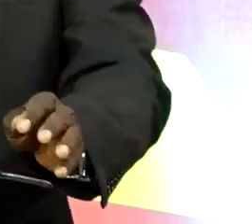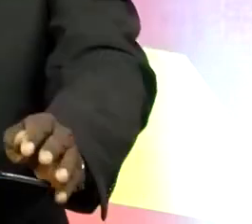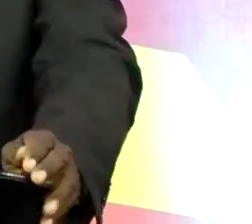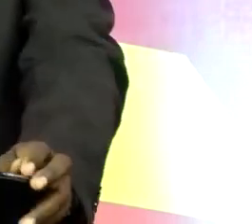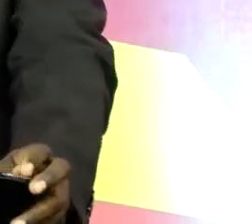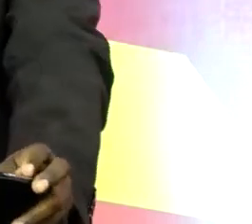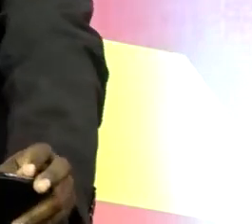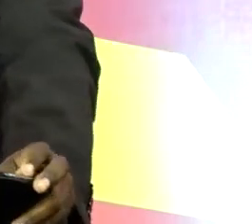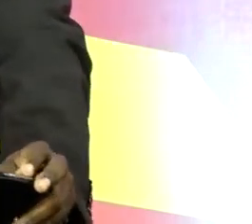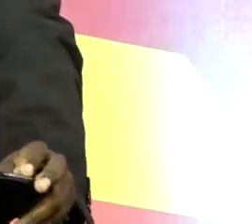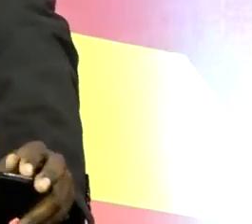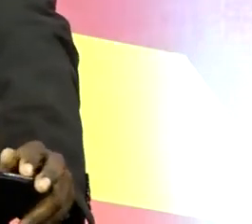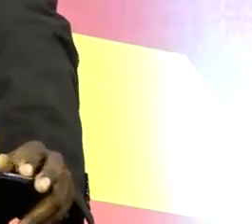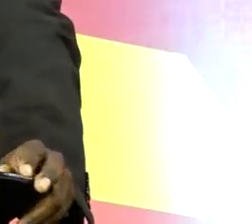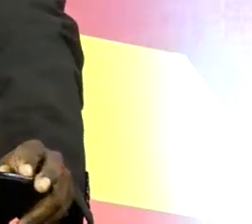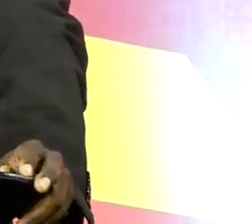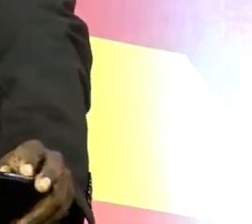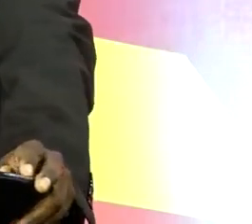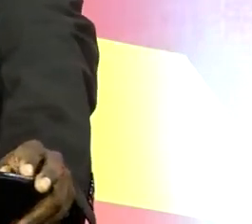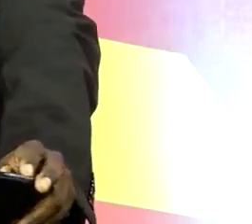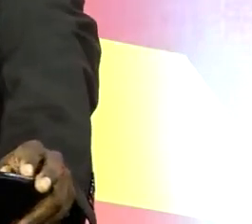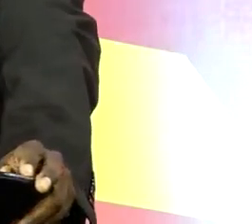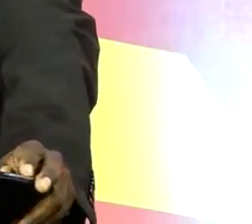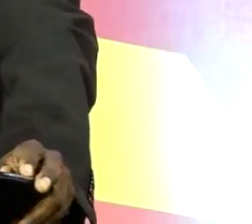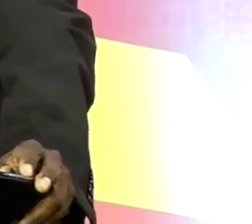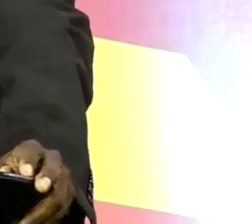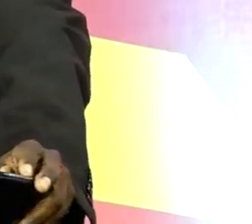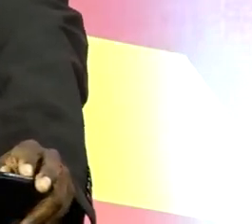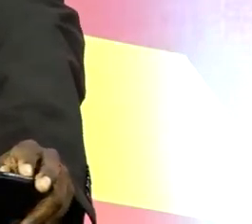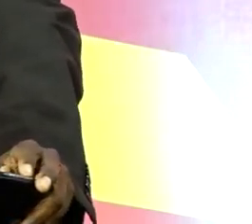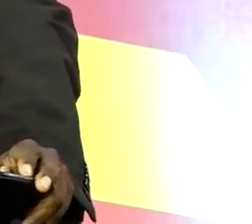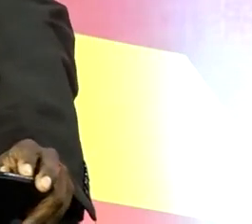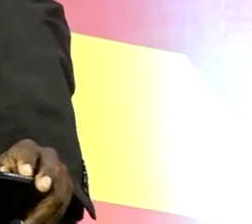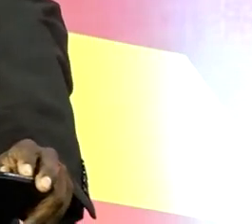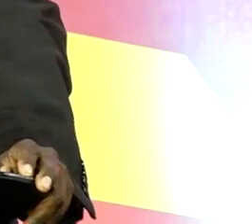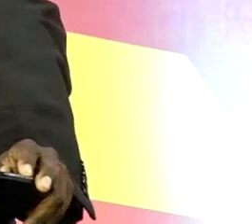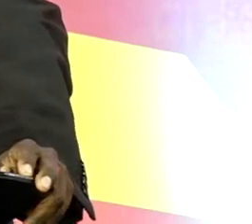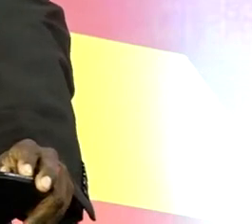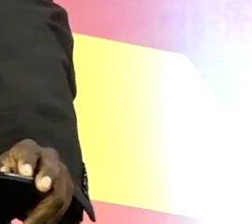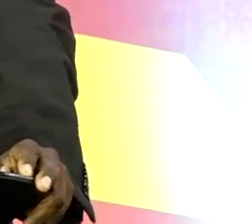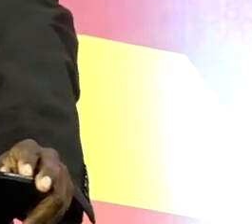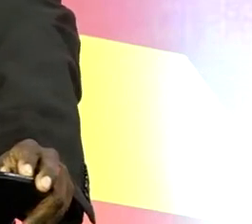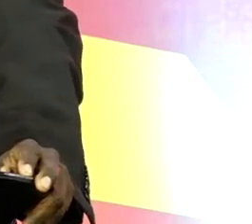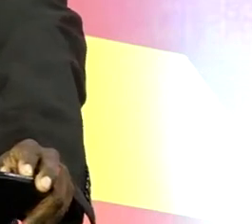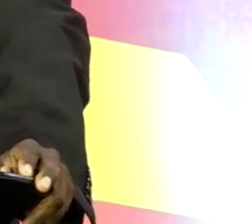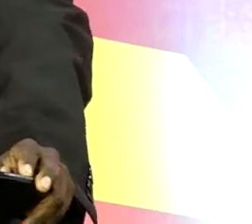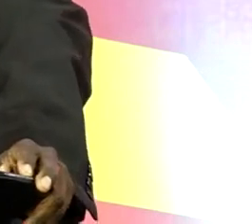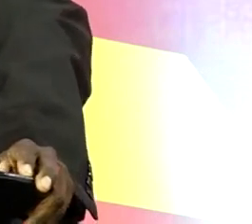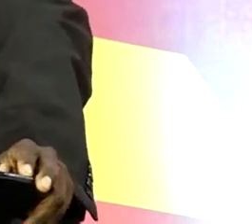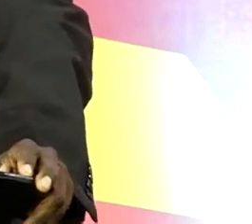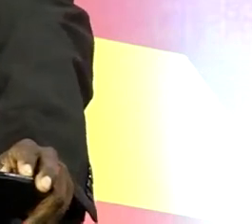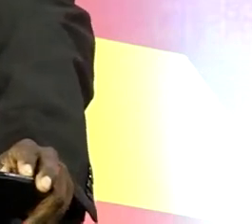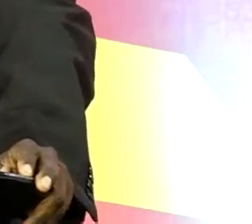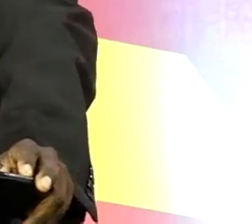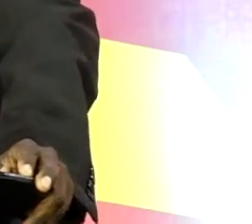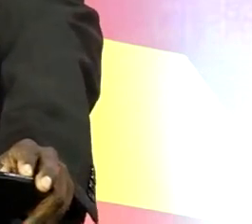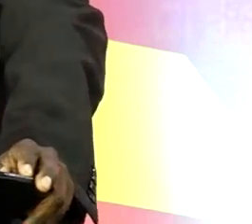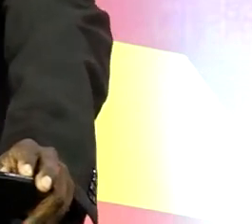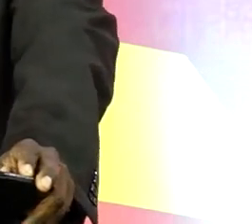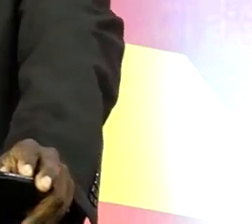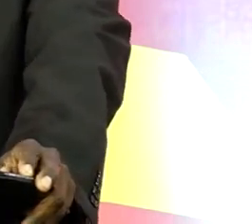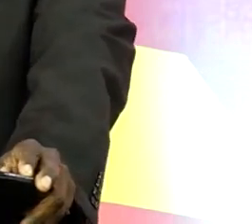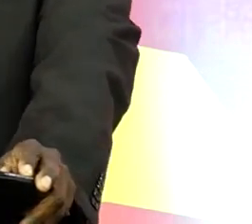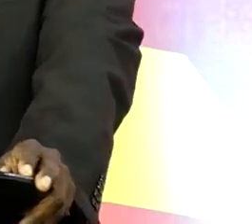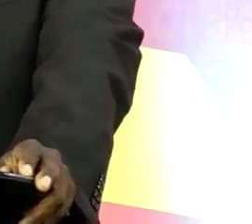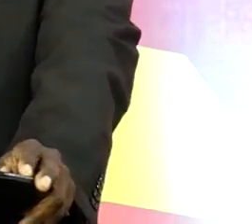three where god himself spoke to adam and eve soon after adamic sin